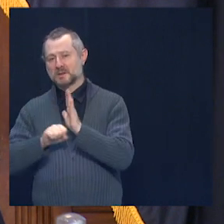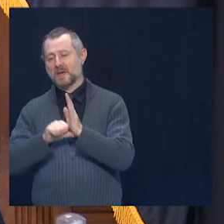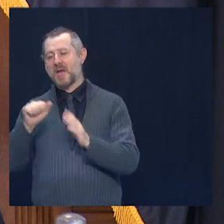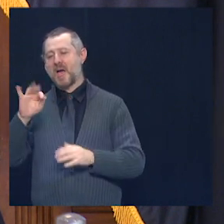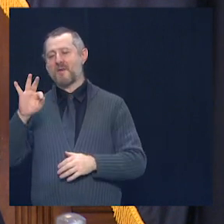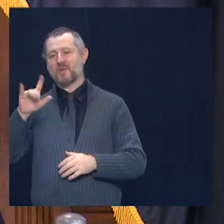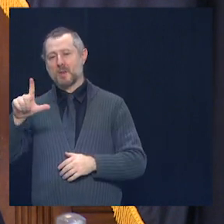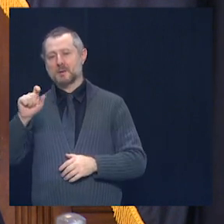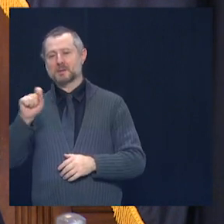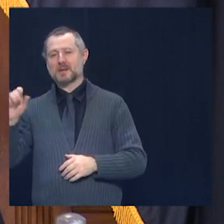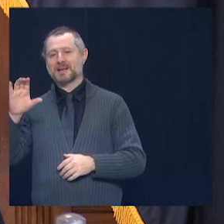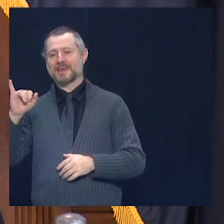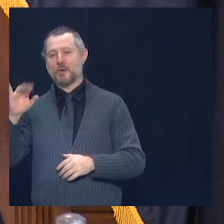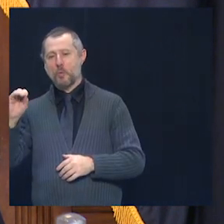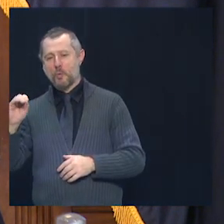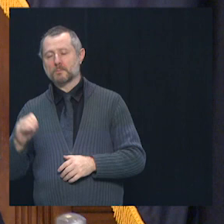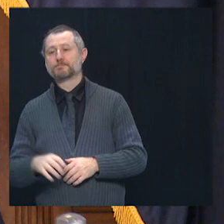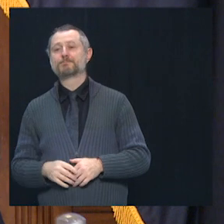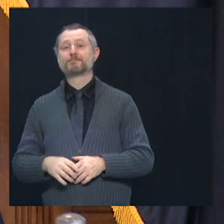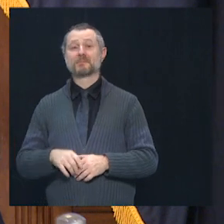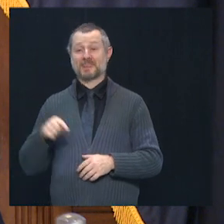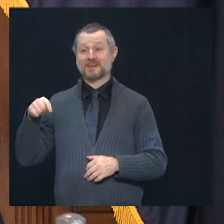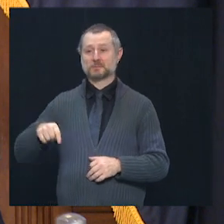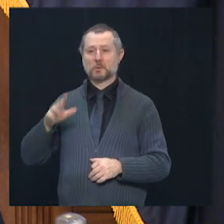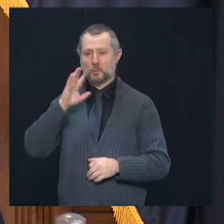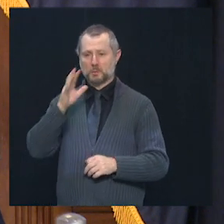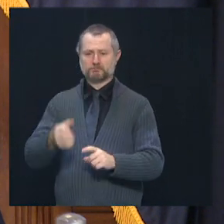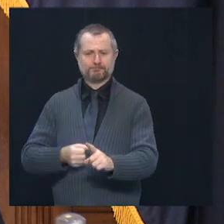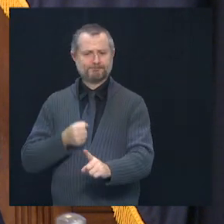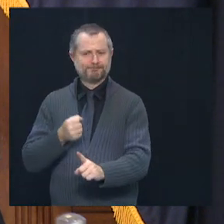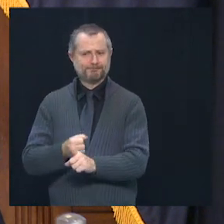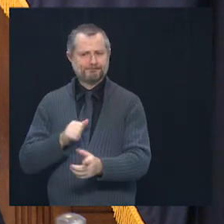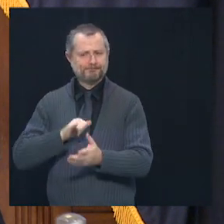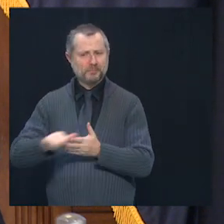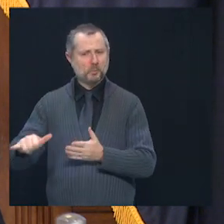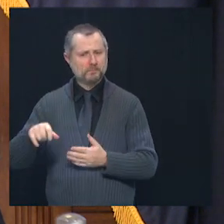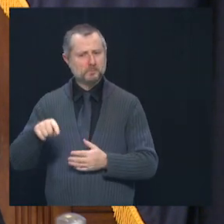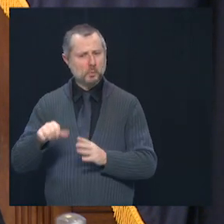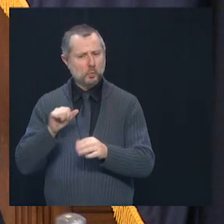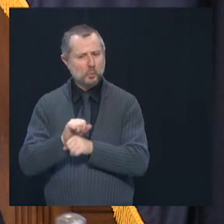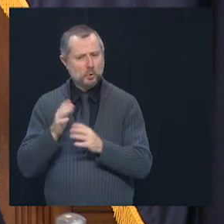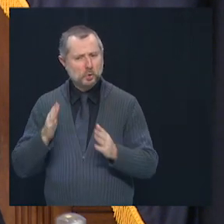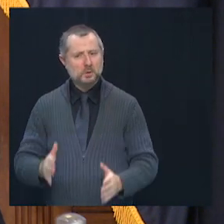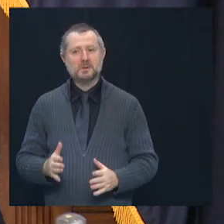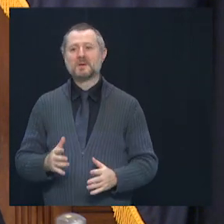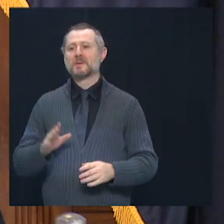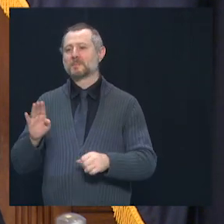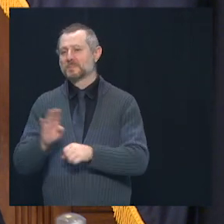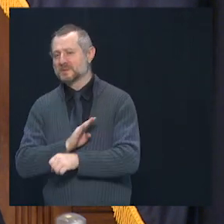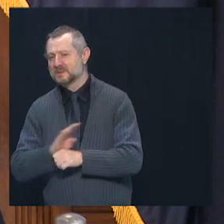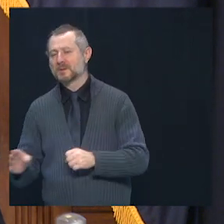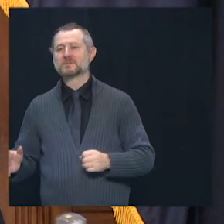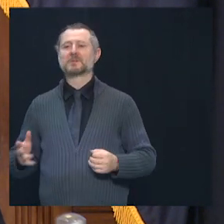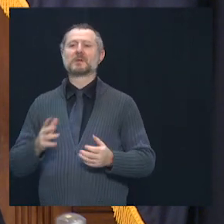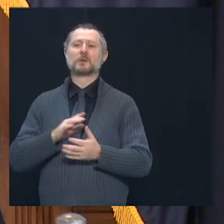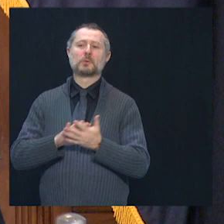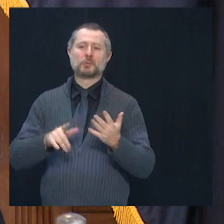on the people who work for the state, the people who work for businesses that rely on the state.